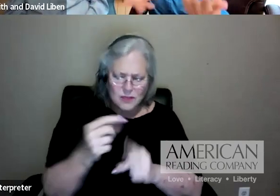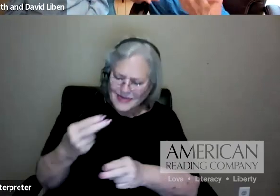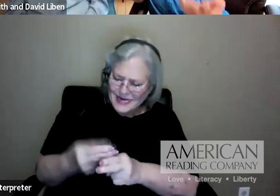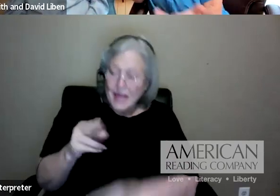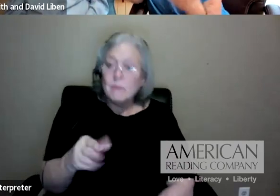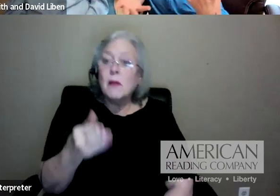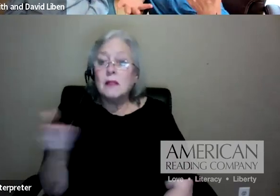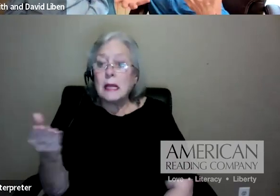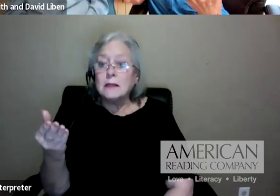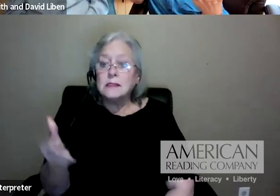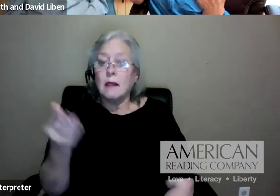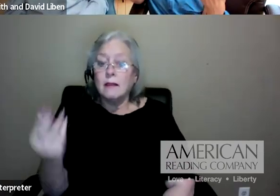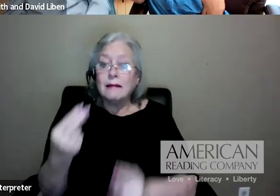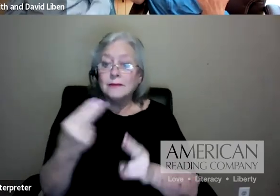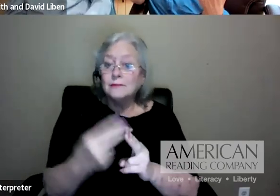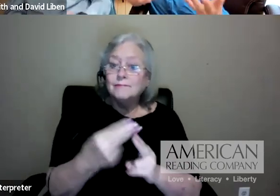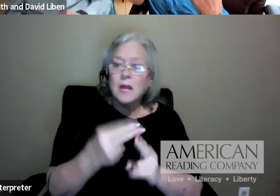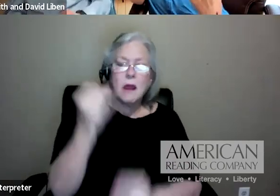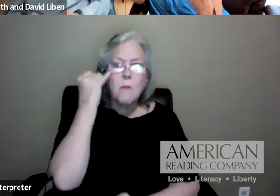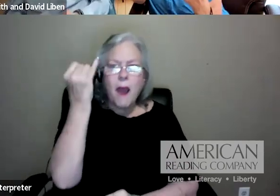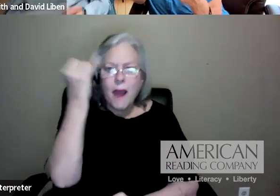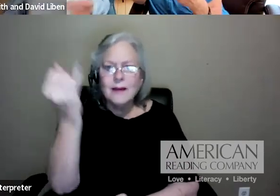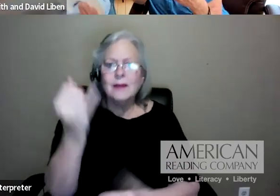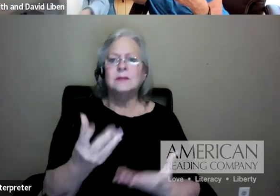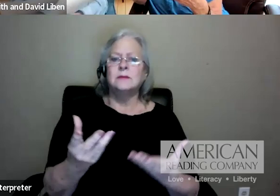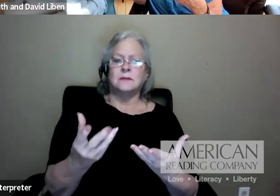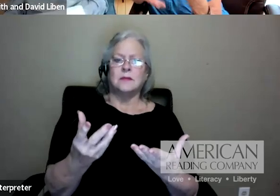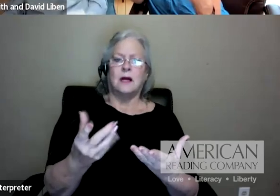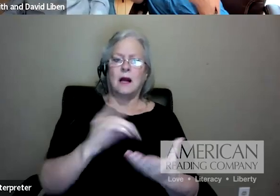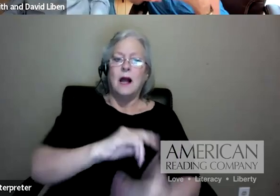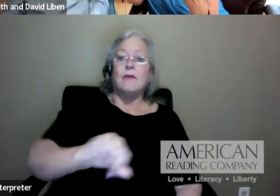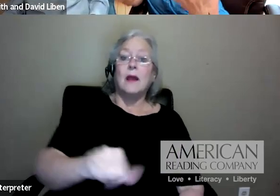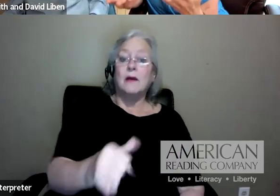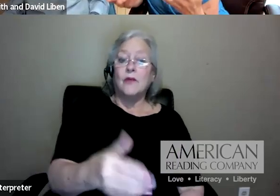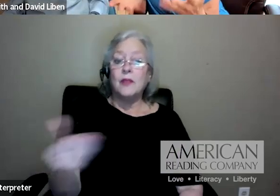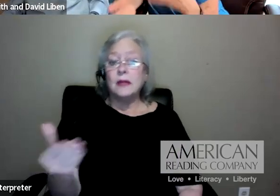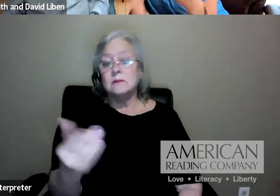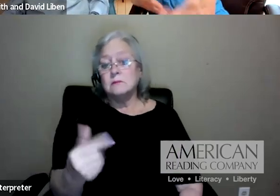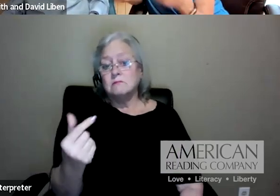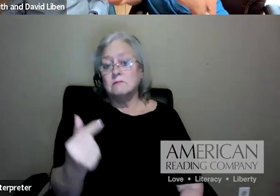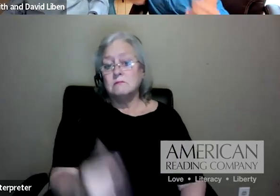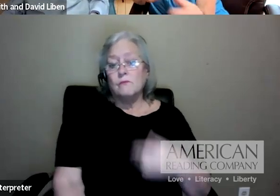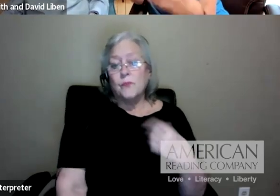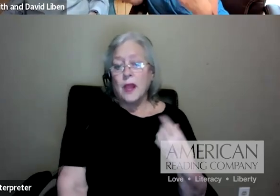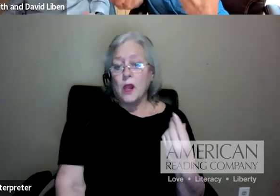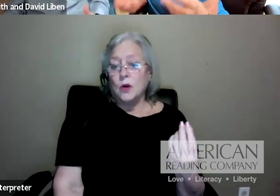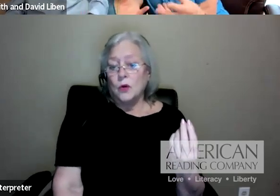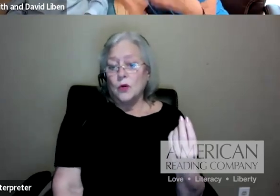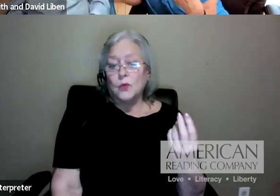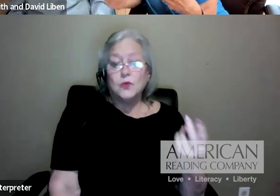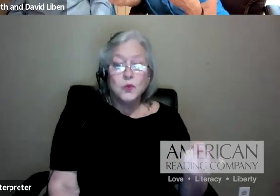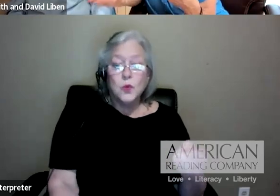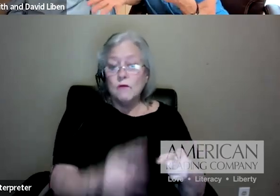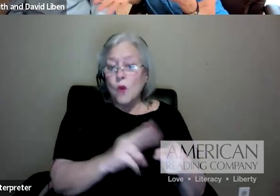that with words. And the other connection is academic, but tier two vocabulary, the words that